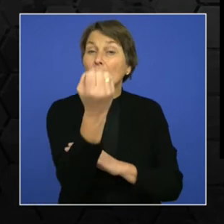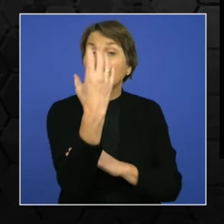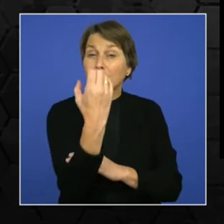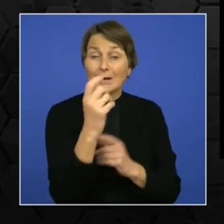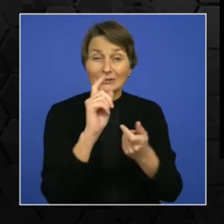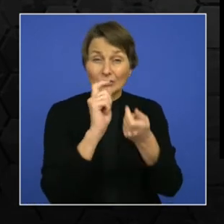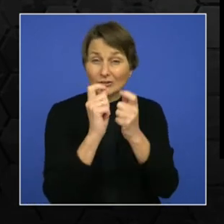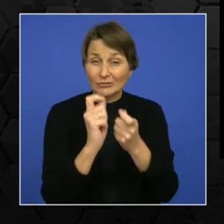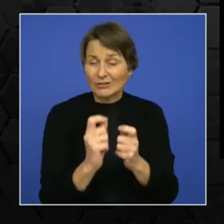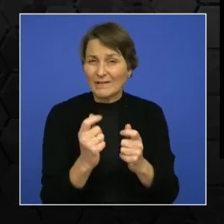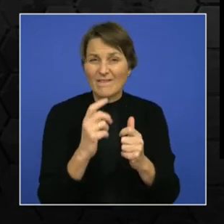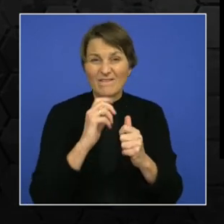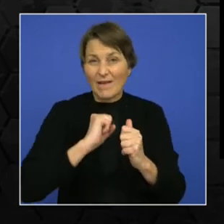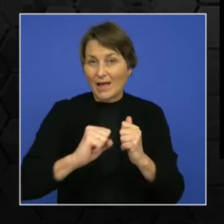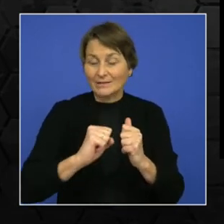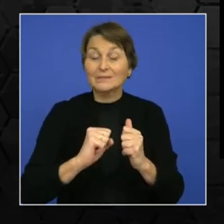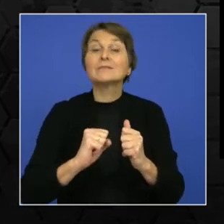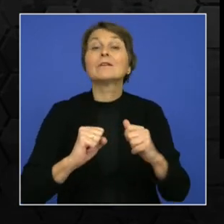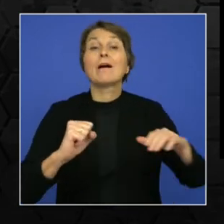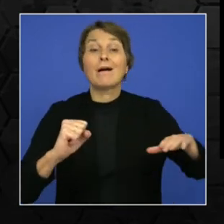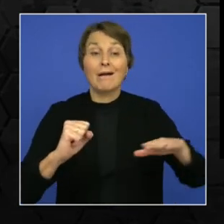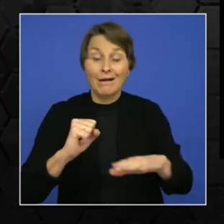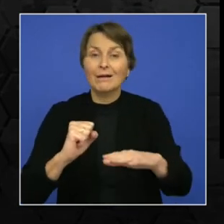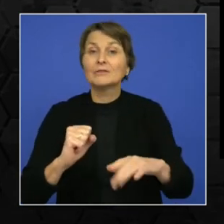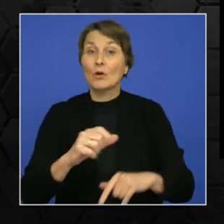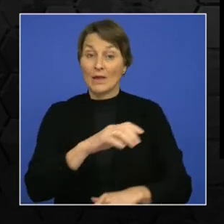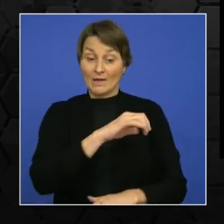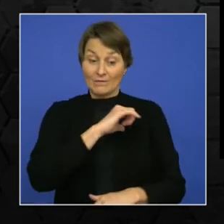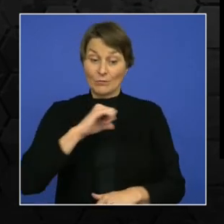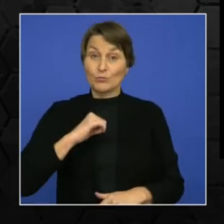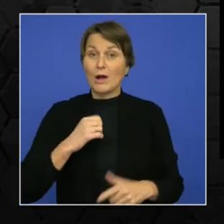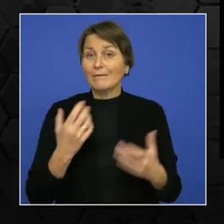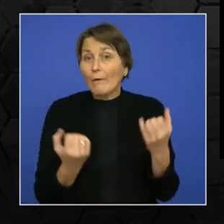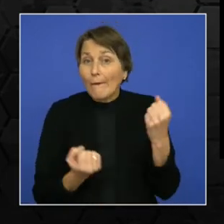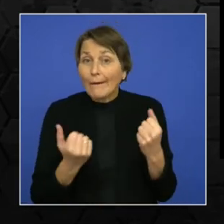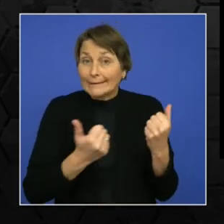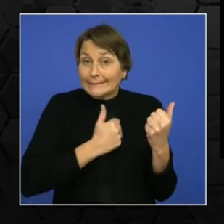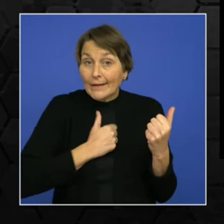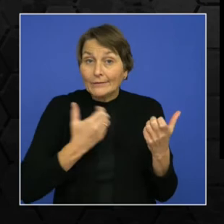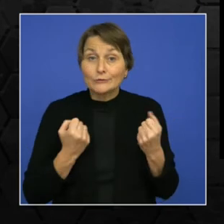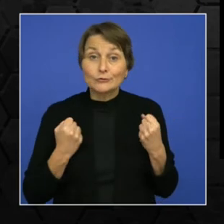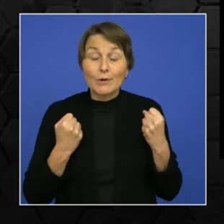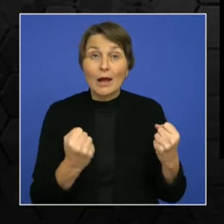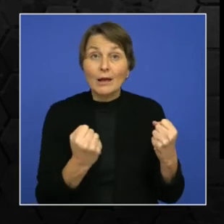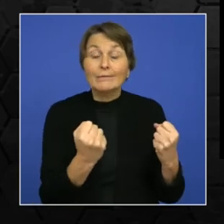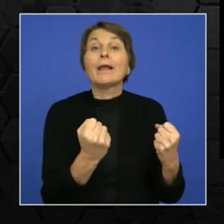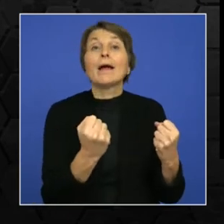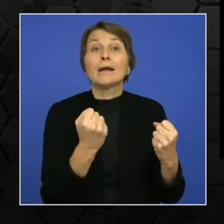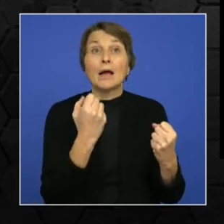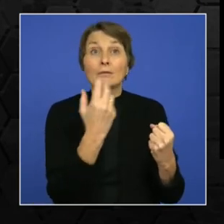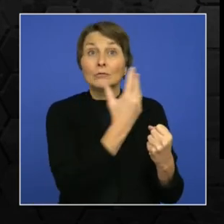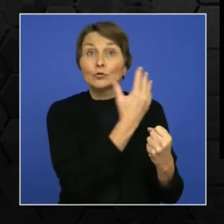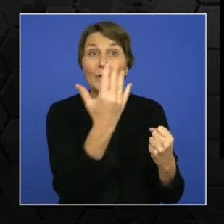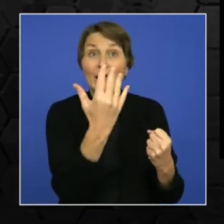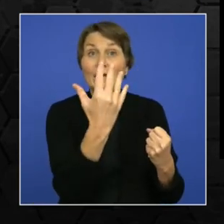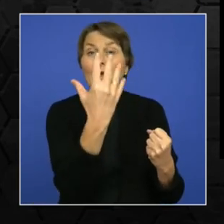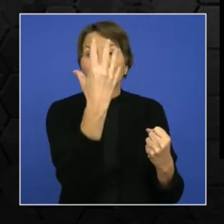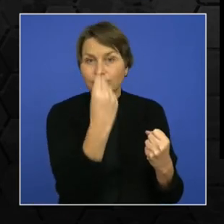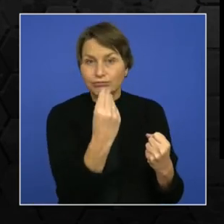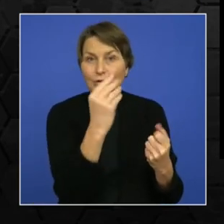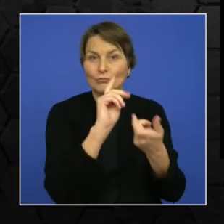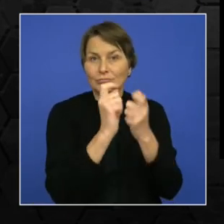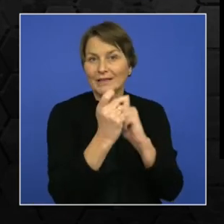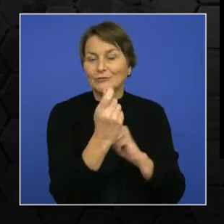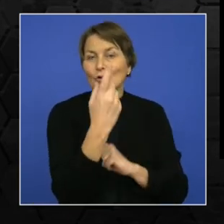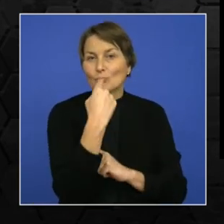vehicle has passed so that no private vehicle has actually taken undue advantage of the TSP. Stop time can be reduced